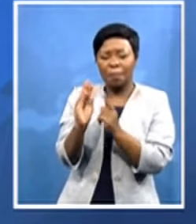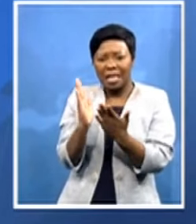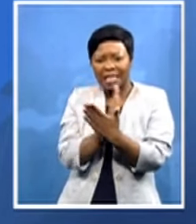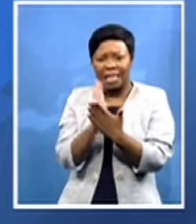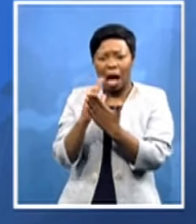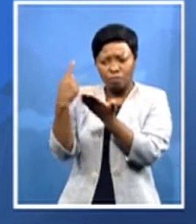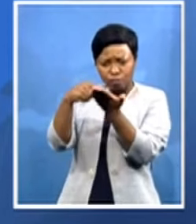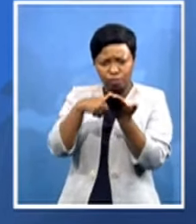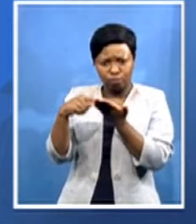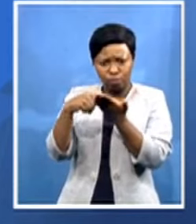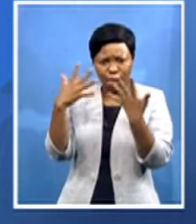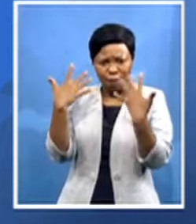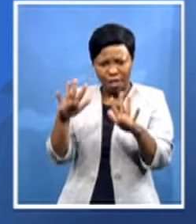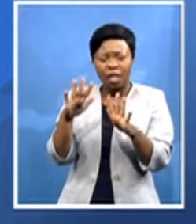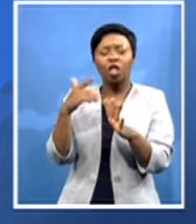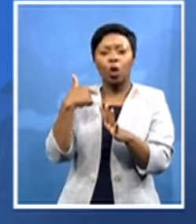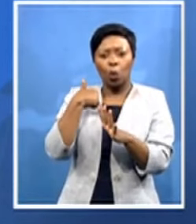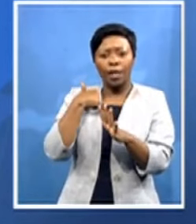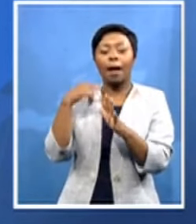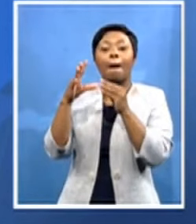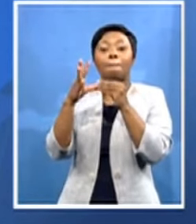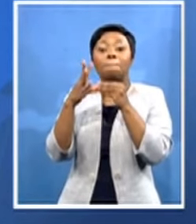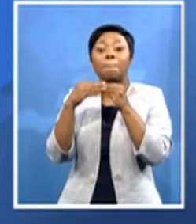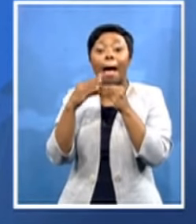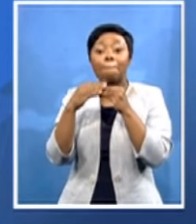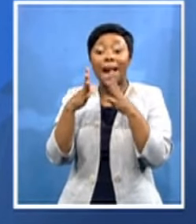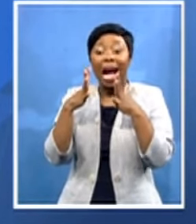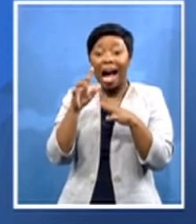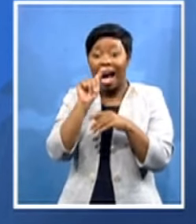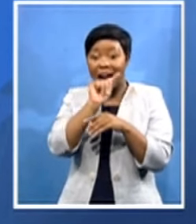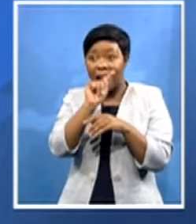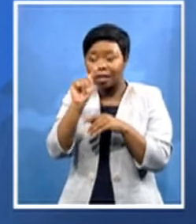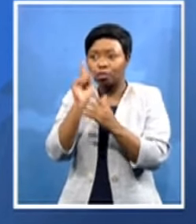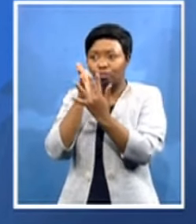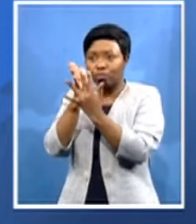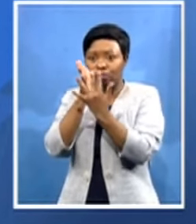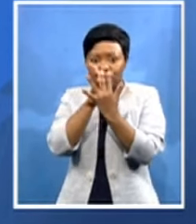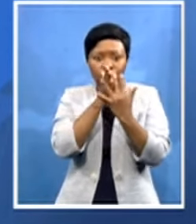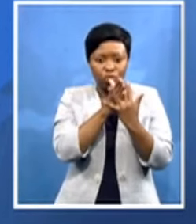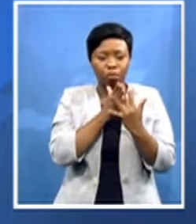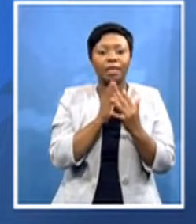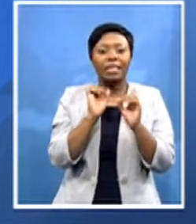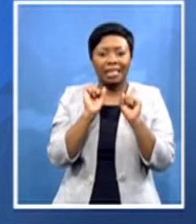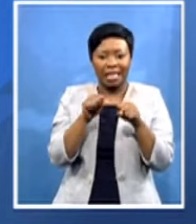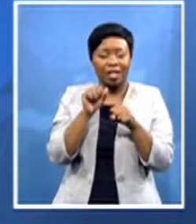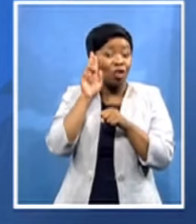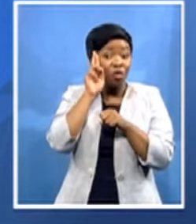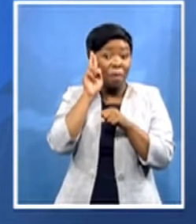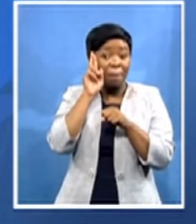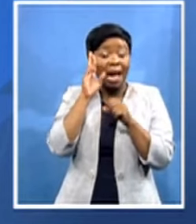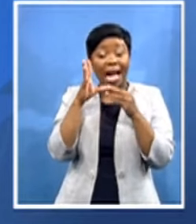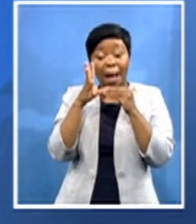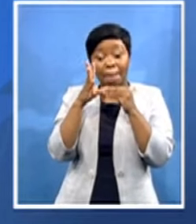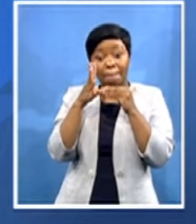members have penetrated uh remember in the members that are penetrating for the lobbying we